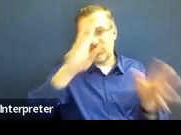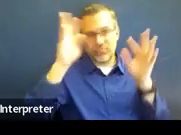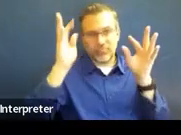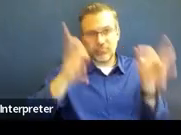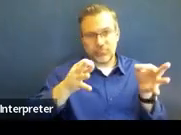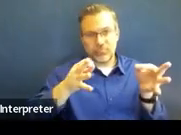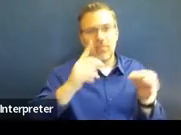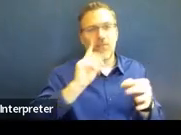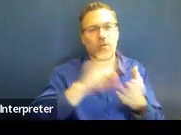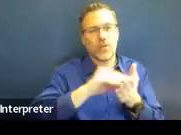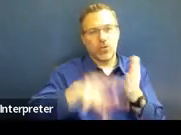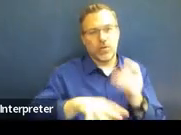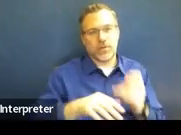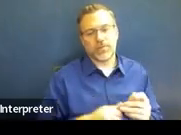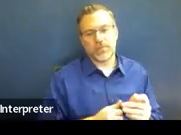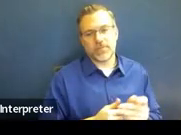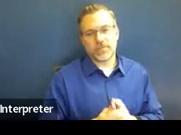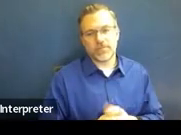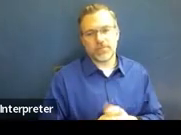for the student.